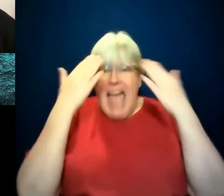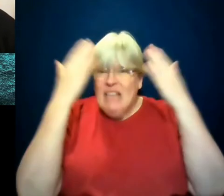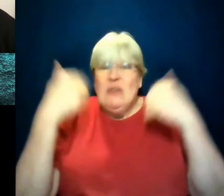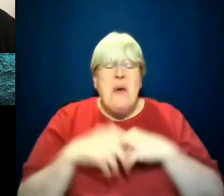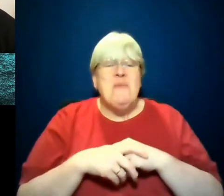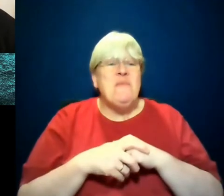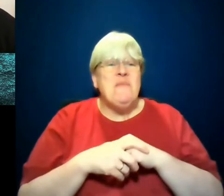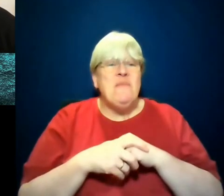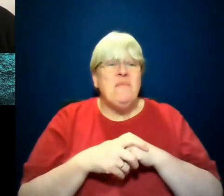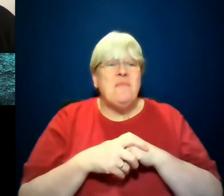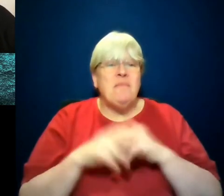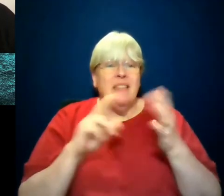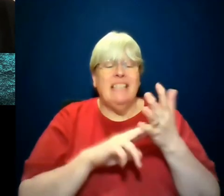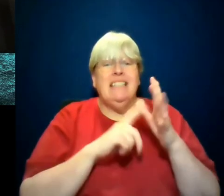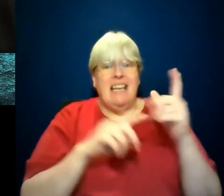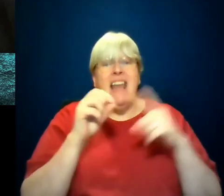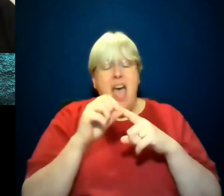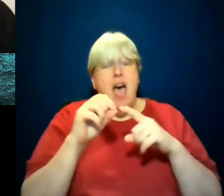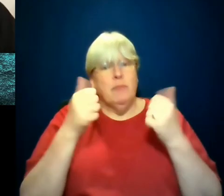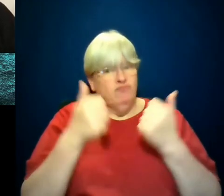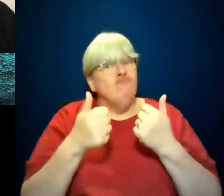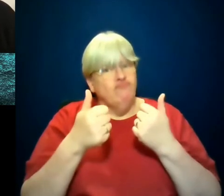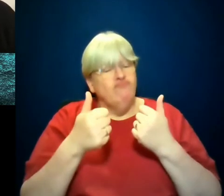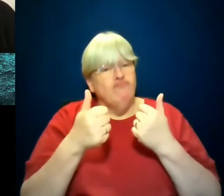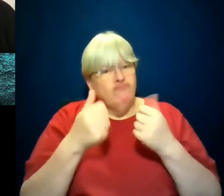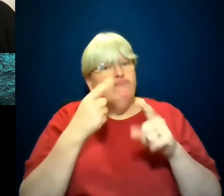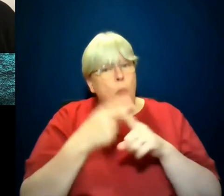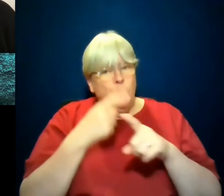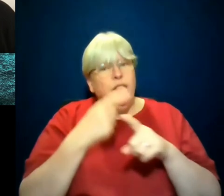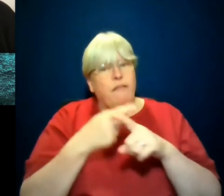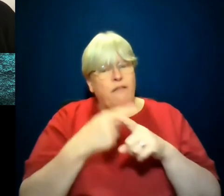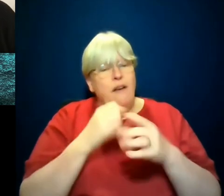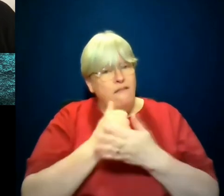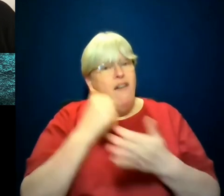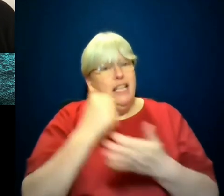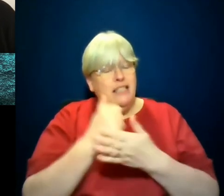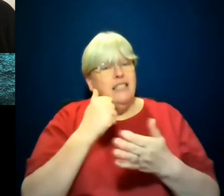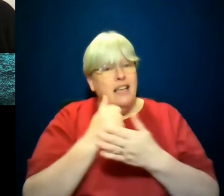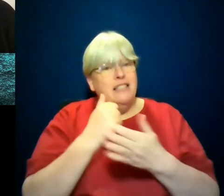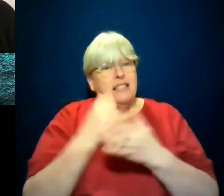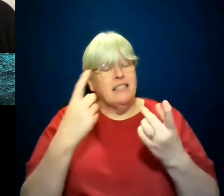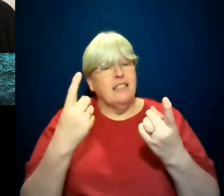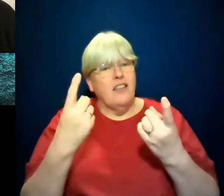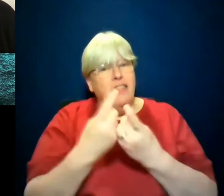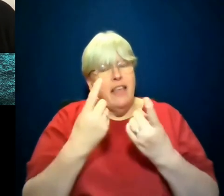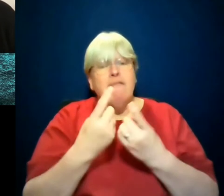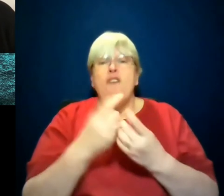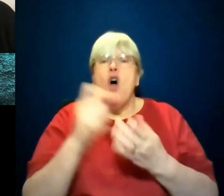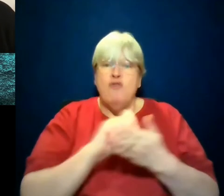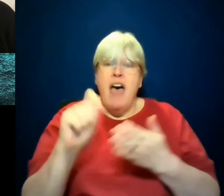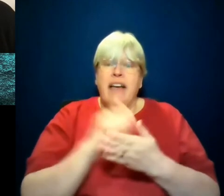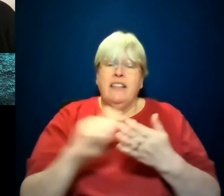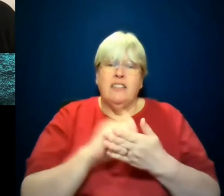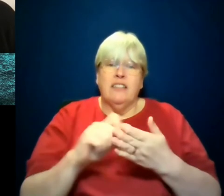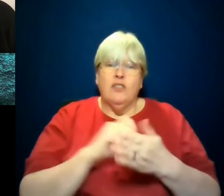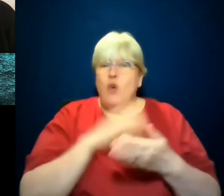Naps, as we know, are good though. And they are the fantastic sort of being a writer and not having to go to